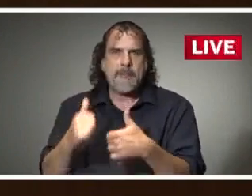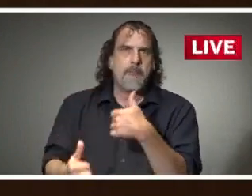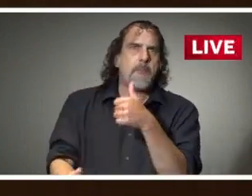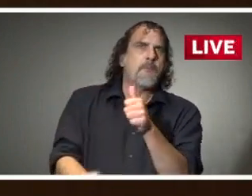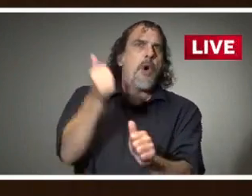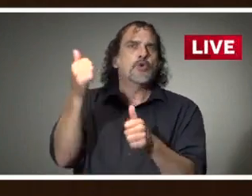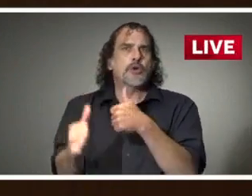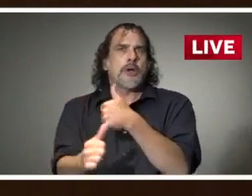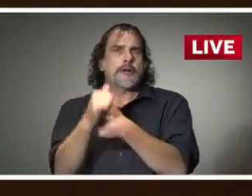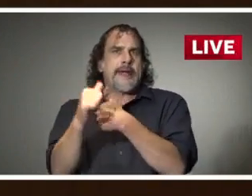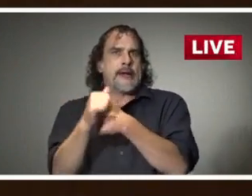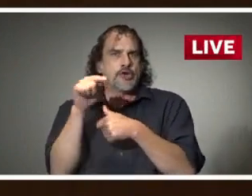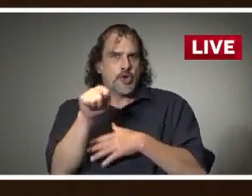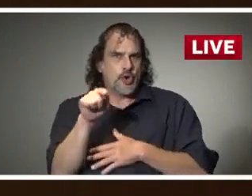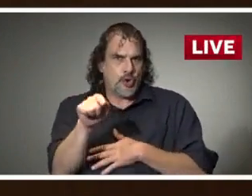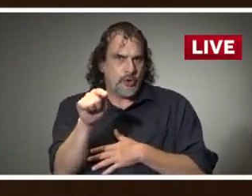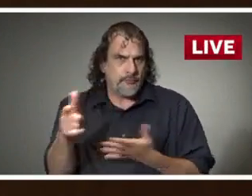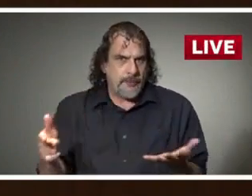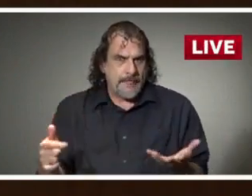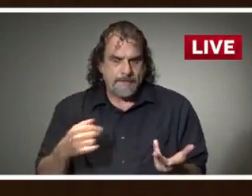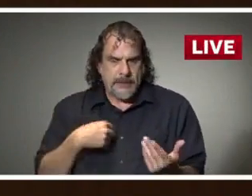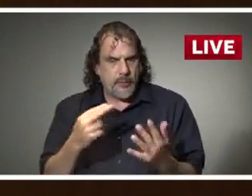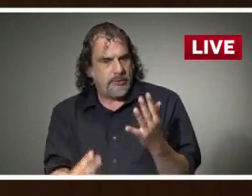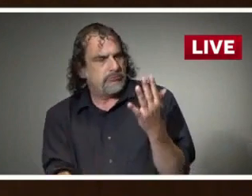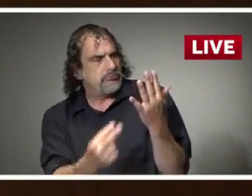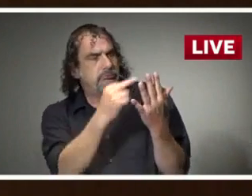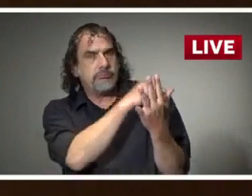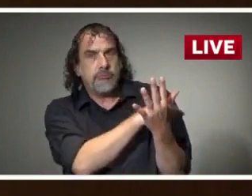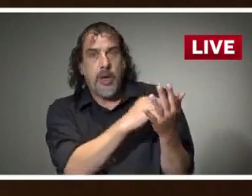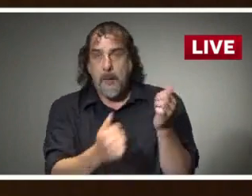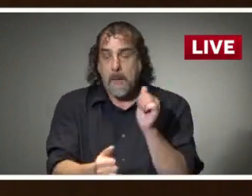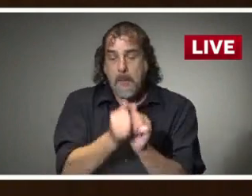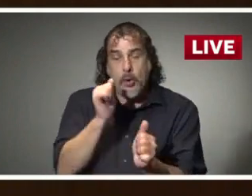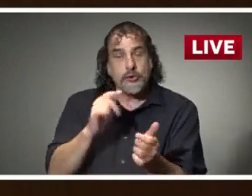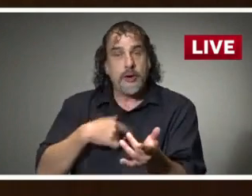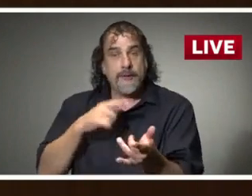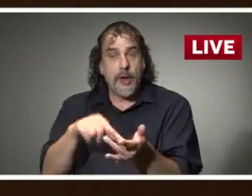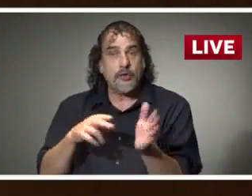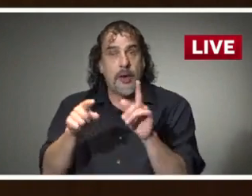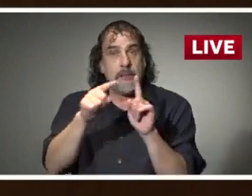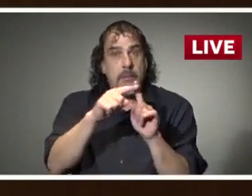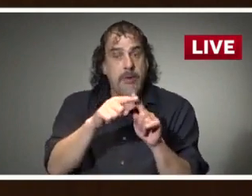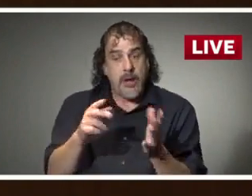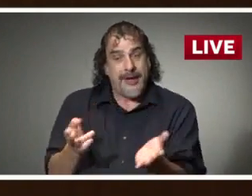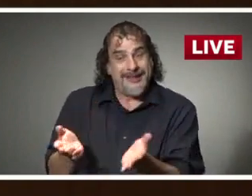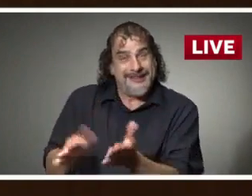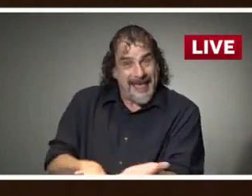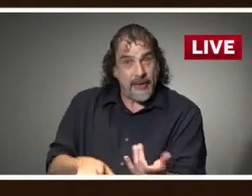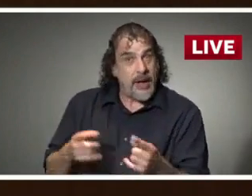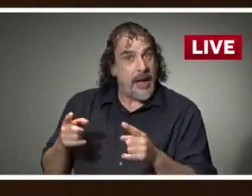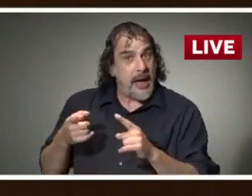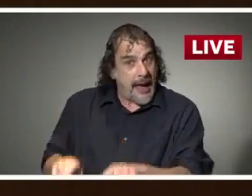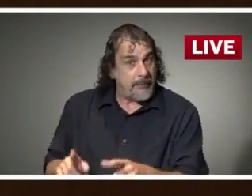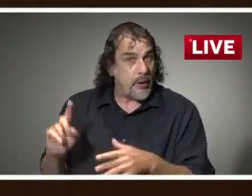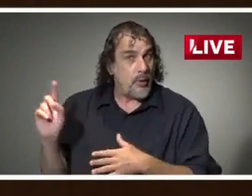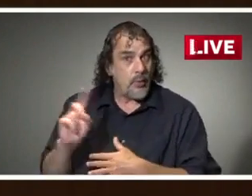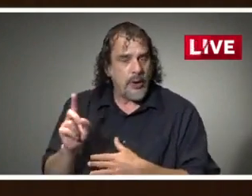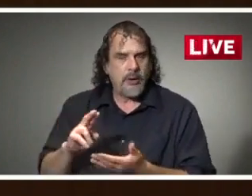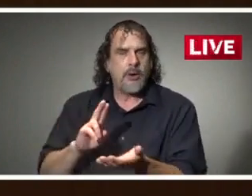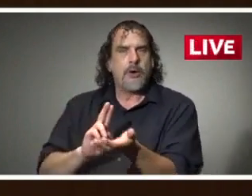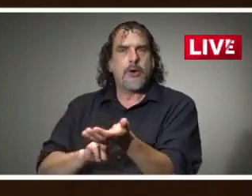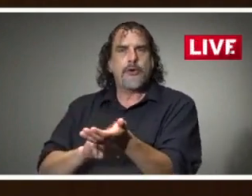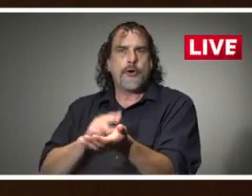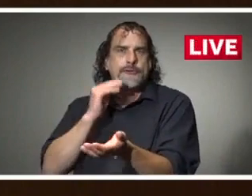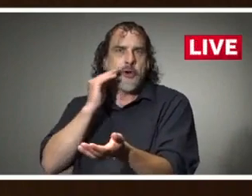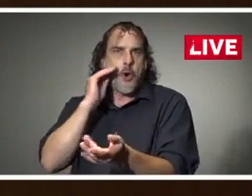homes. And if we look back over the past several weeks, majority of our cases, as far as deaths are concerned have been occurring in nursing home